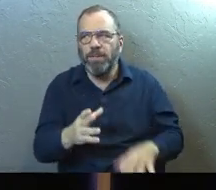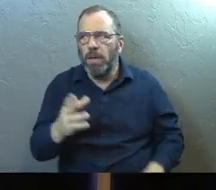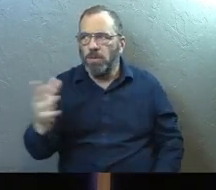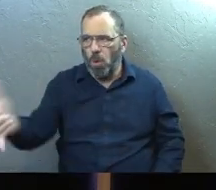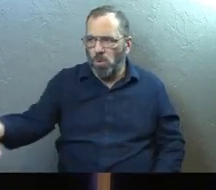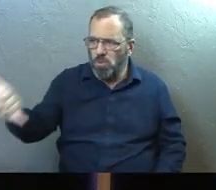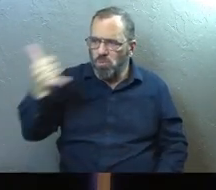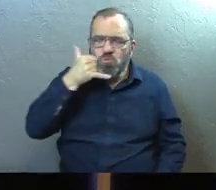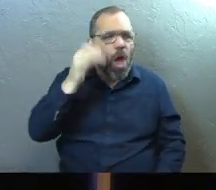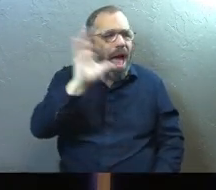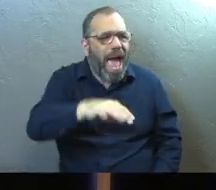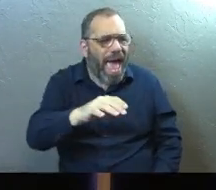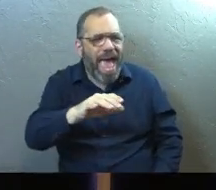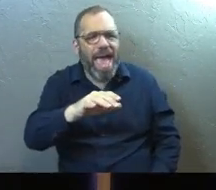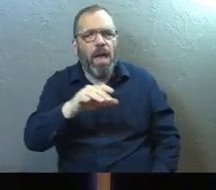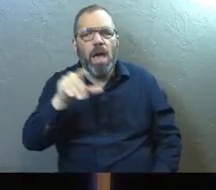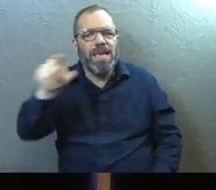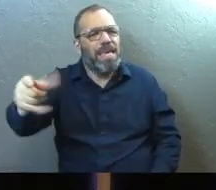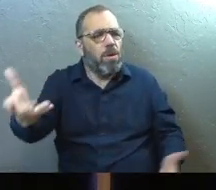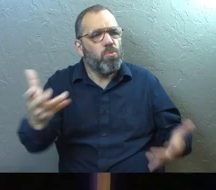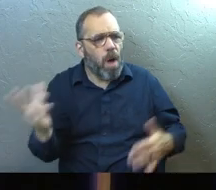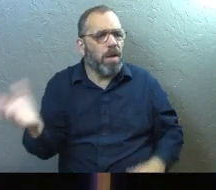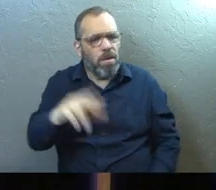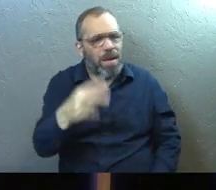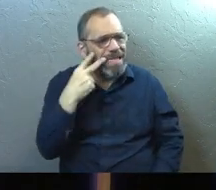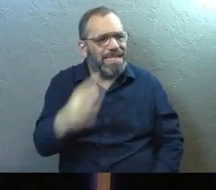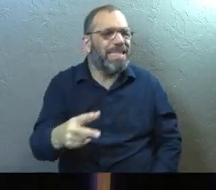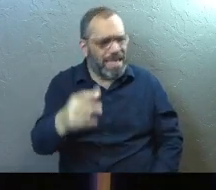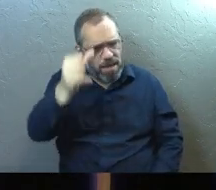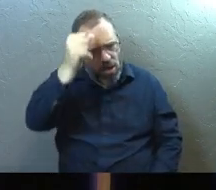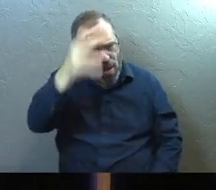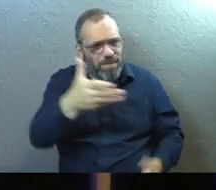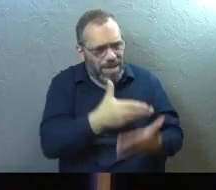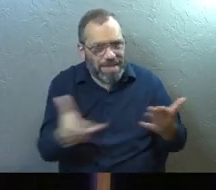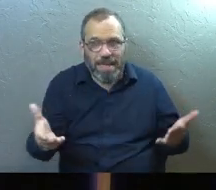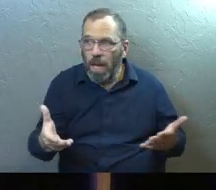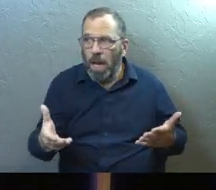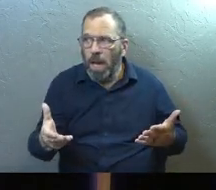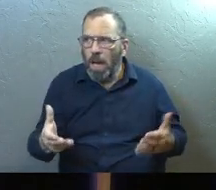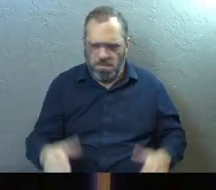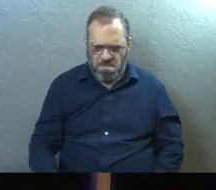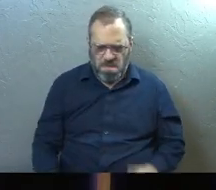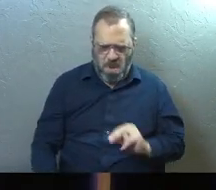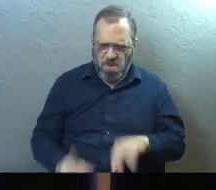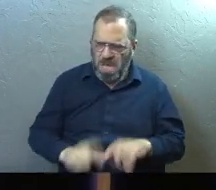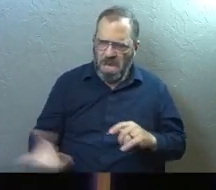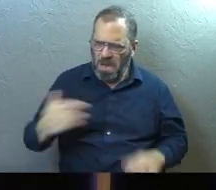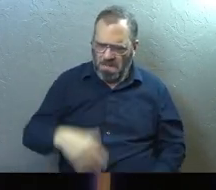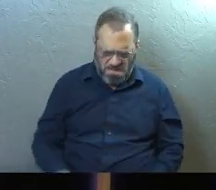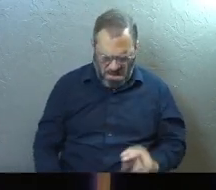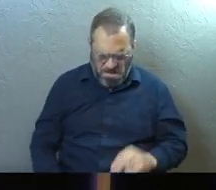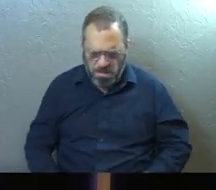somebody calls up and says, cousin, so-and-so wants to come over and see grandpa's stuff. The answer is not no.